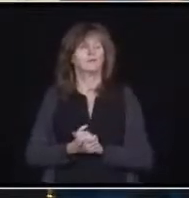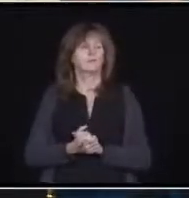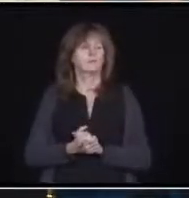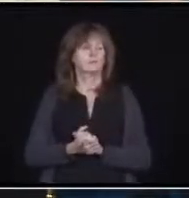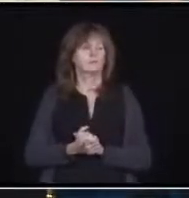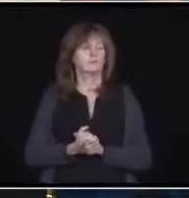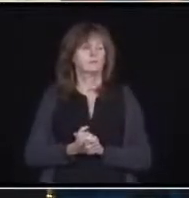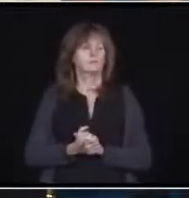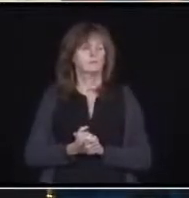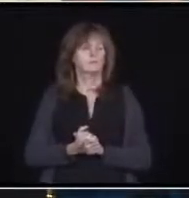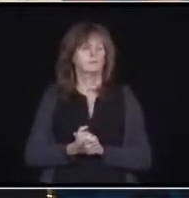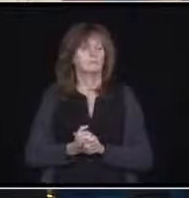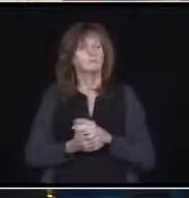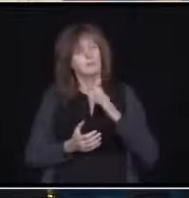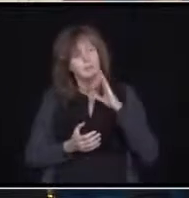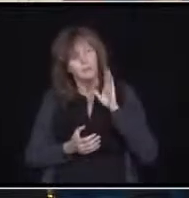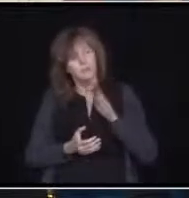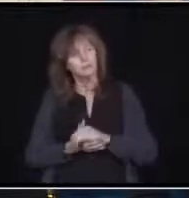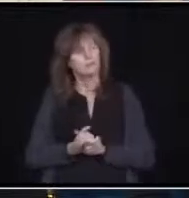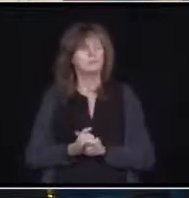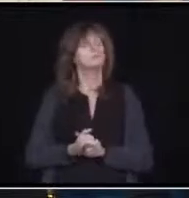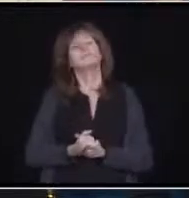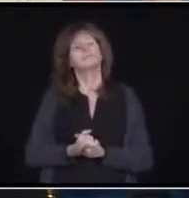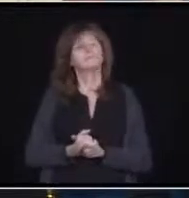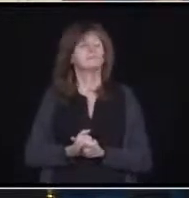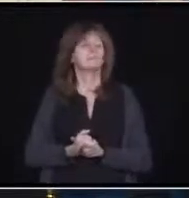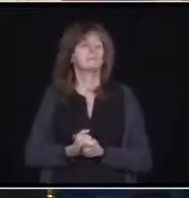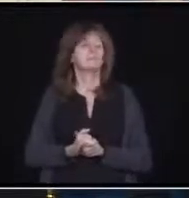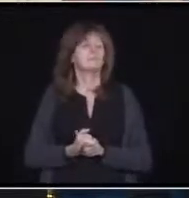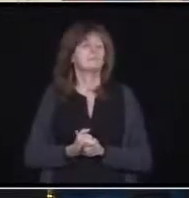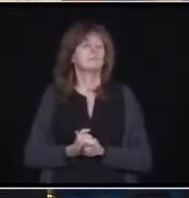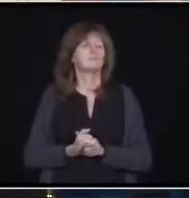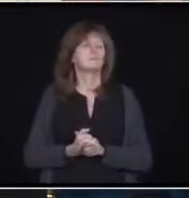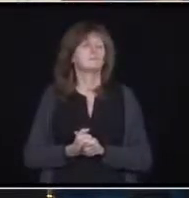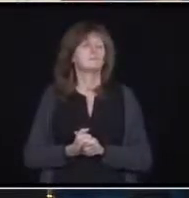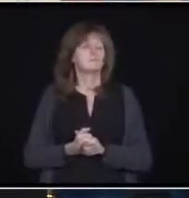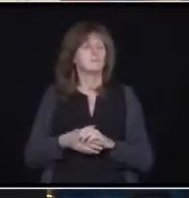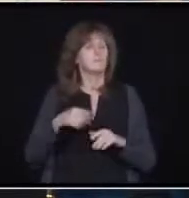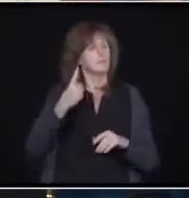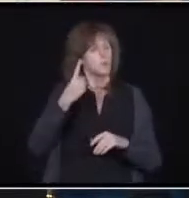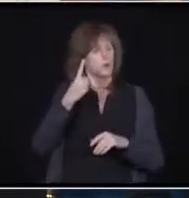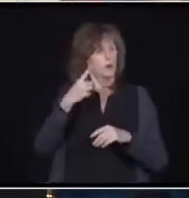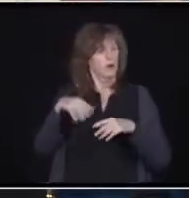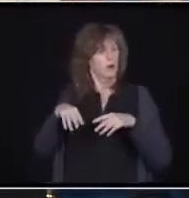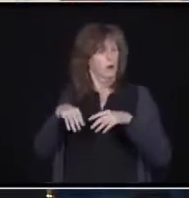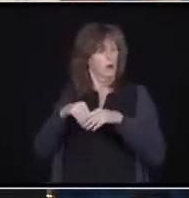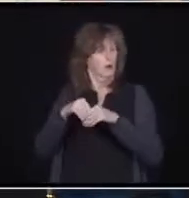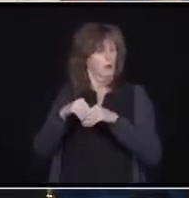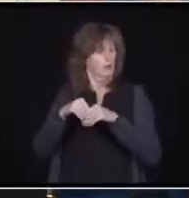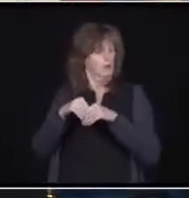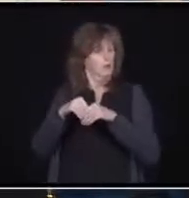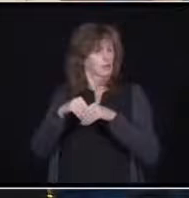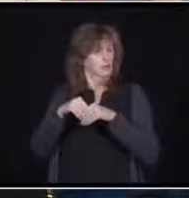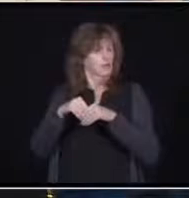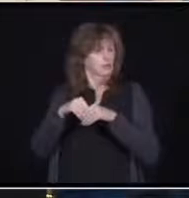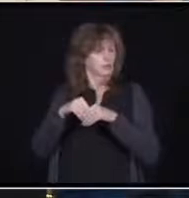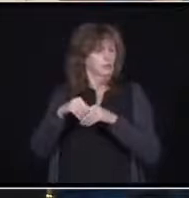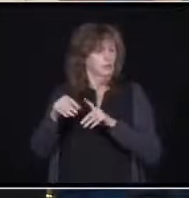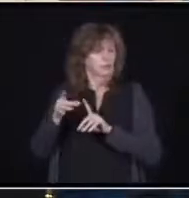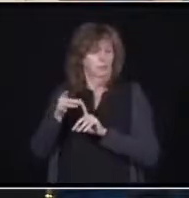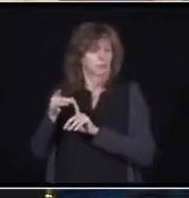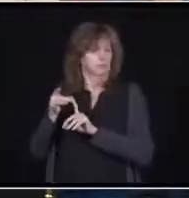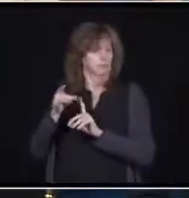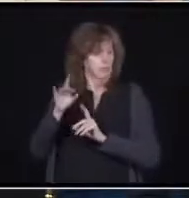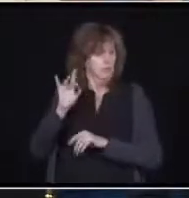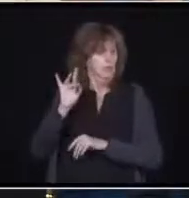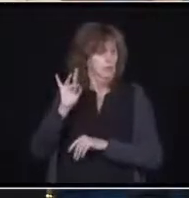Premier. An Oshawa wedding has been linked to eight COVID-19 cases. And it appears people who, through the wedding, are not releasing in the